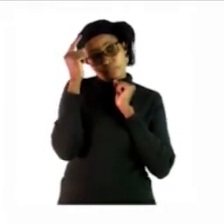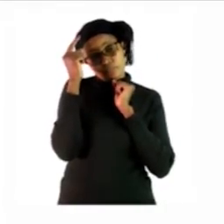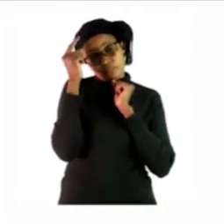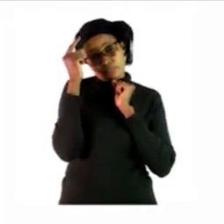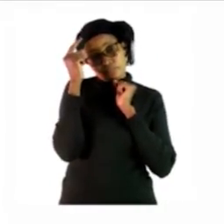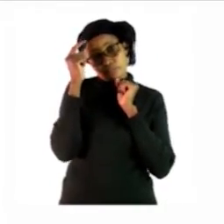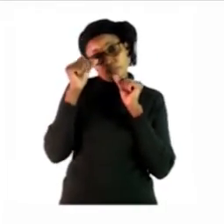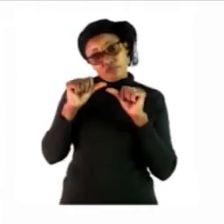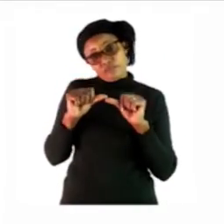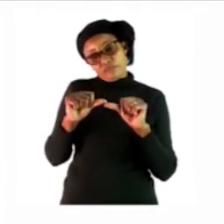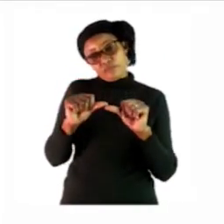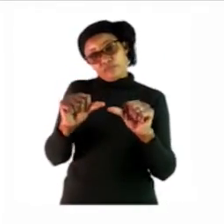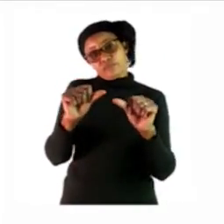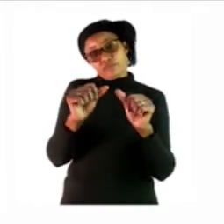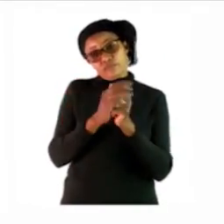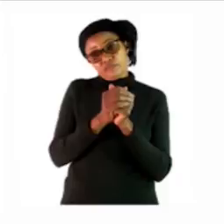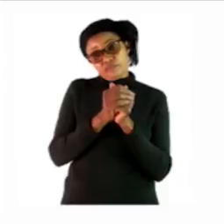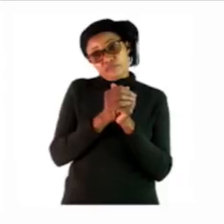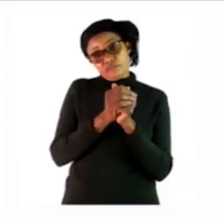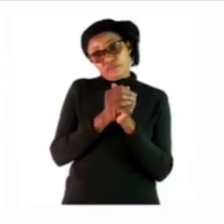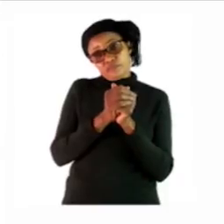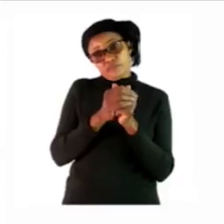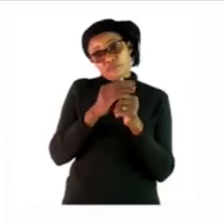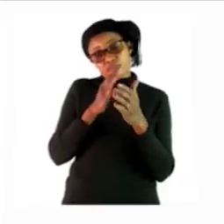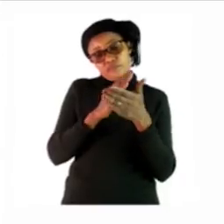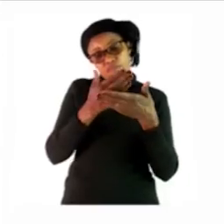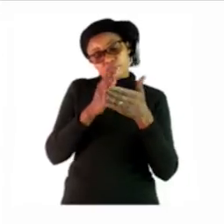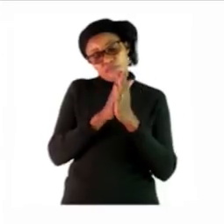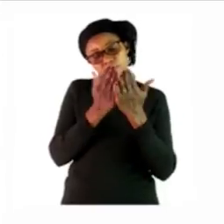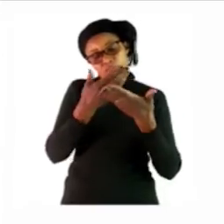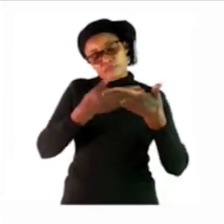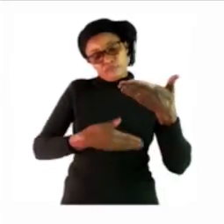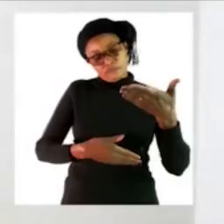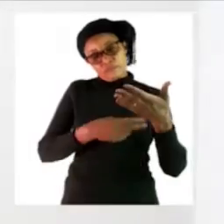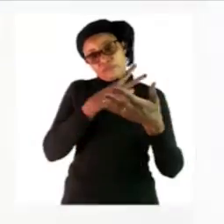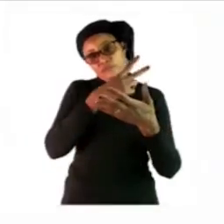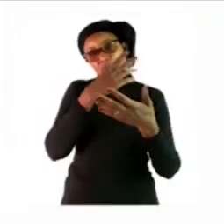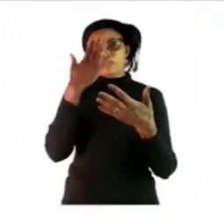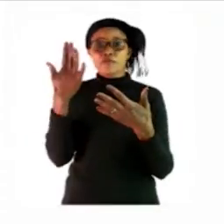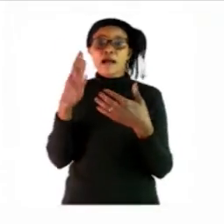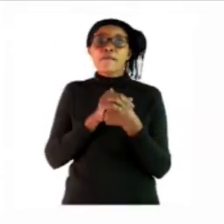let's continue with the next page page 25